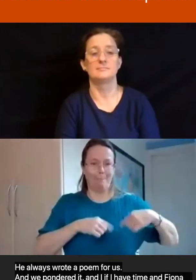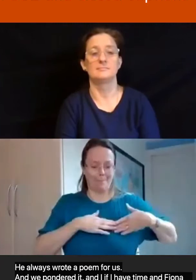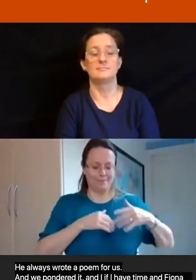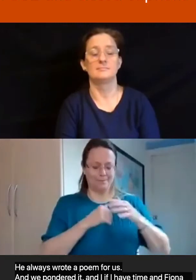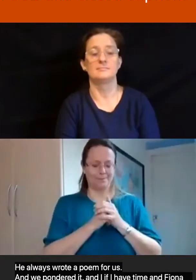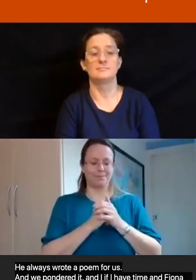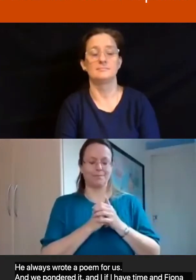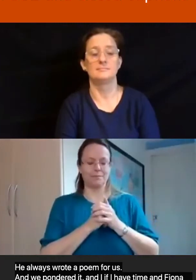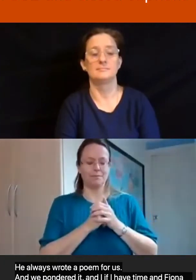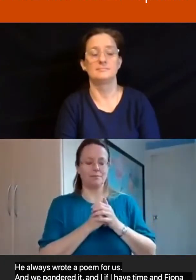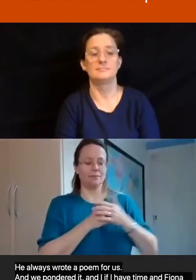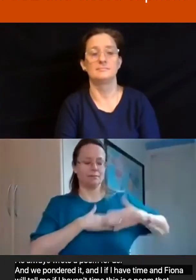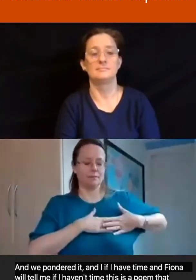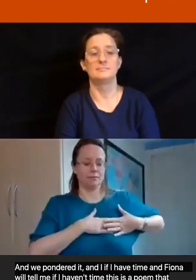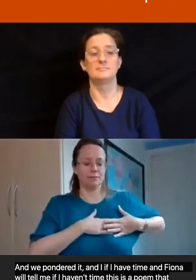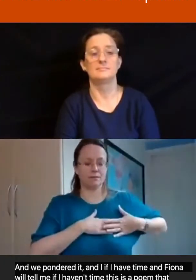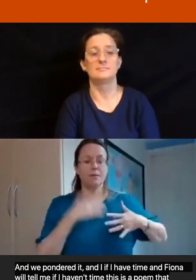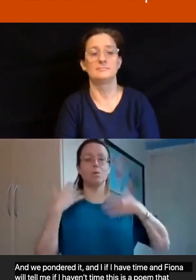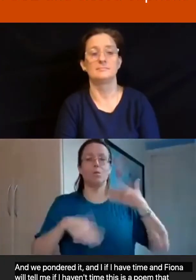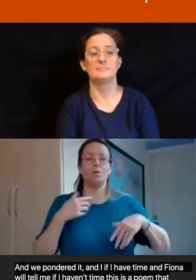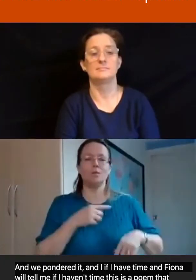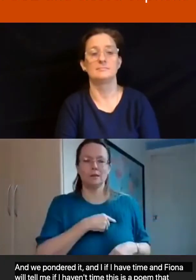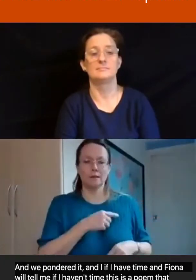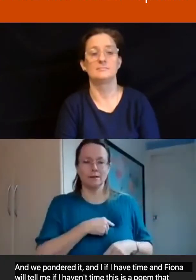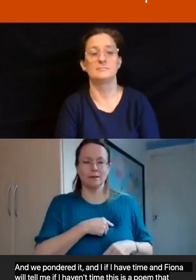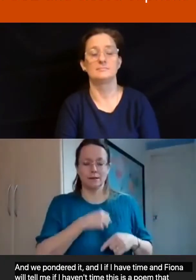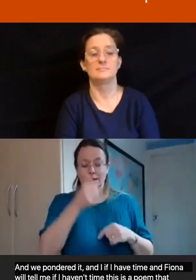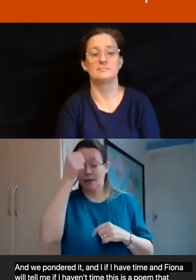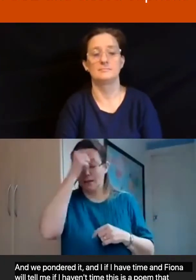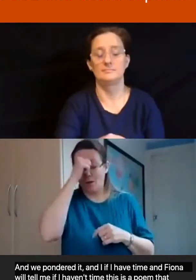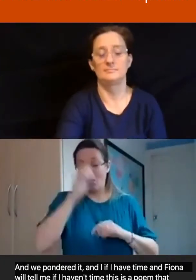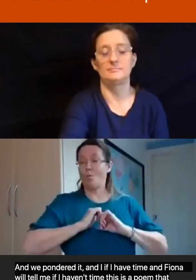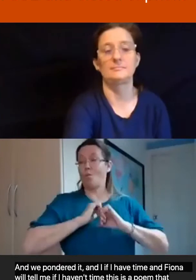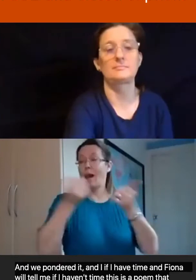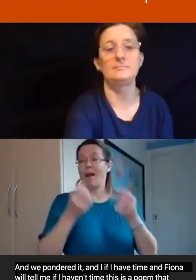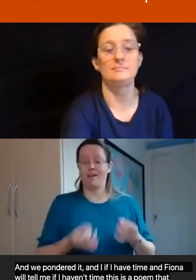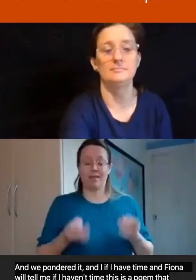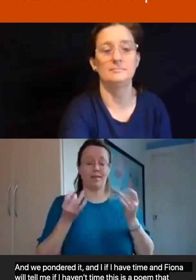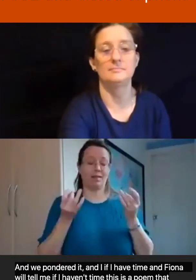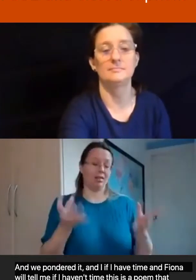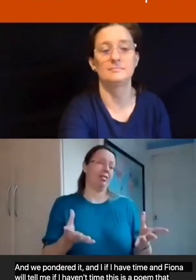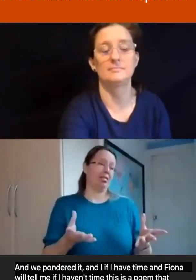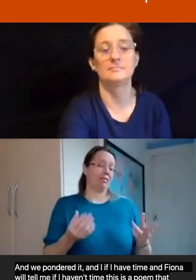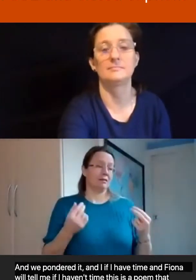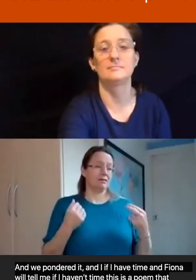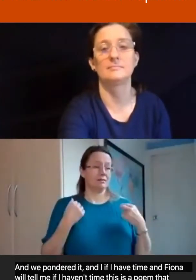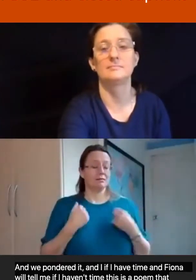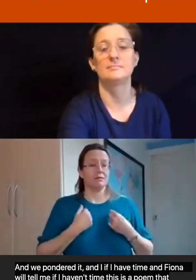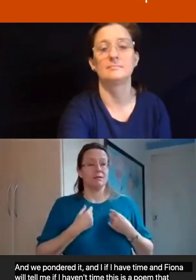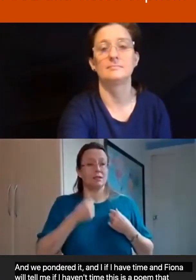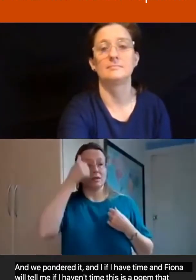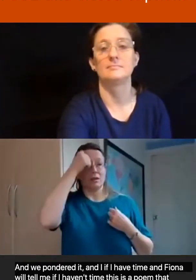This wounded heart knows well enough the arguments for despair, the opening onto